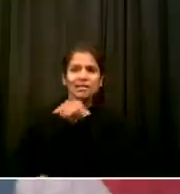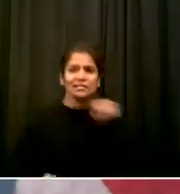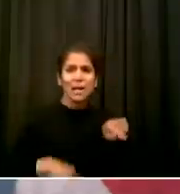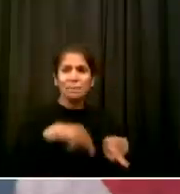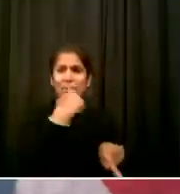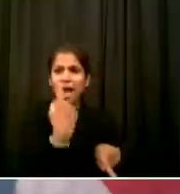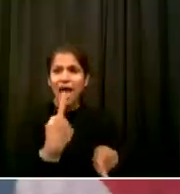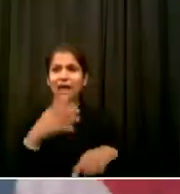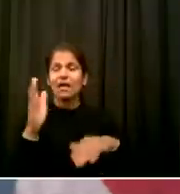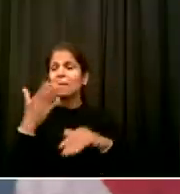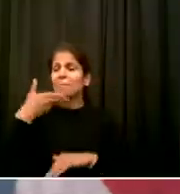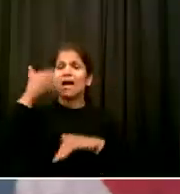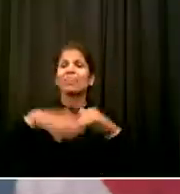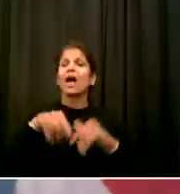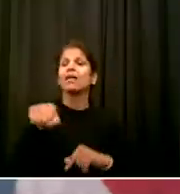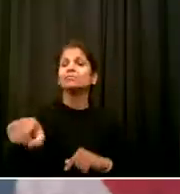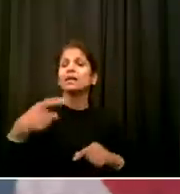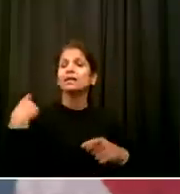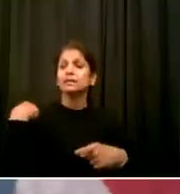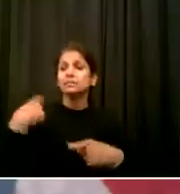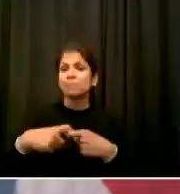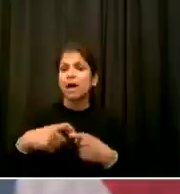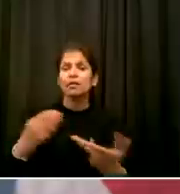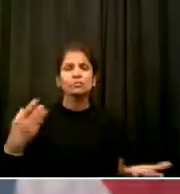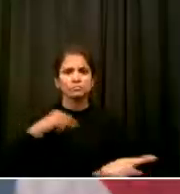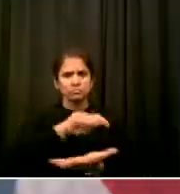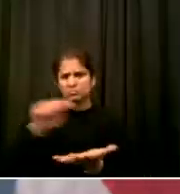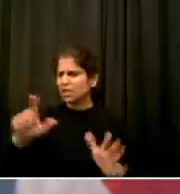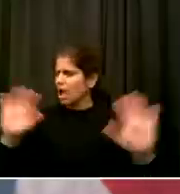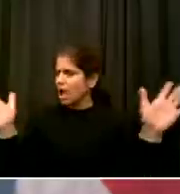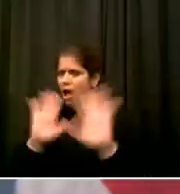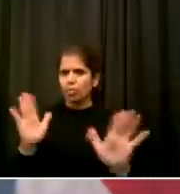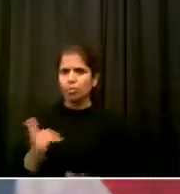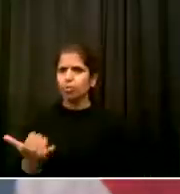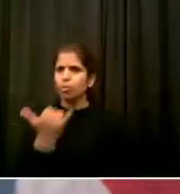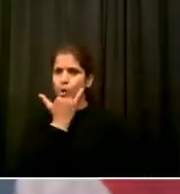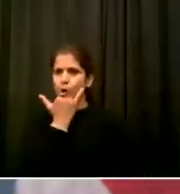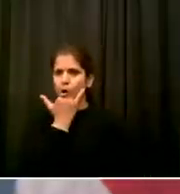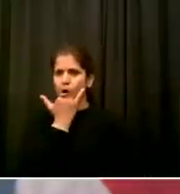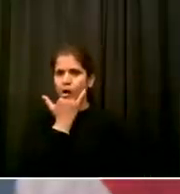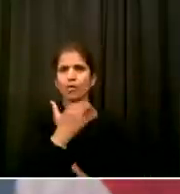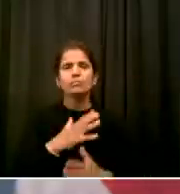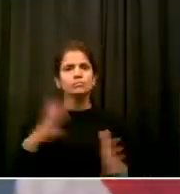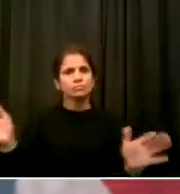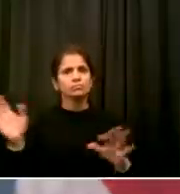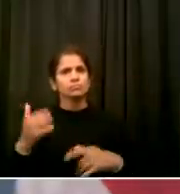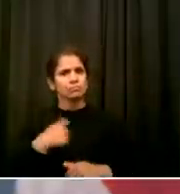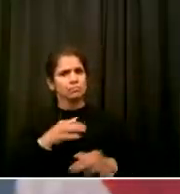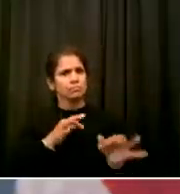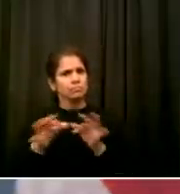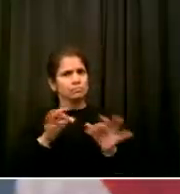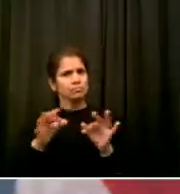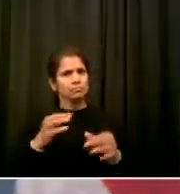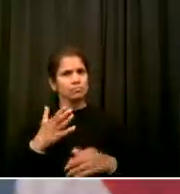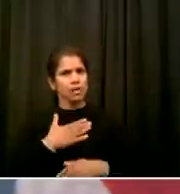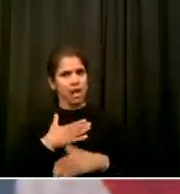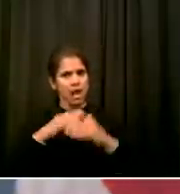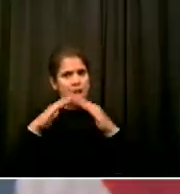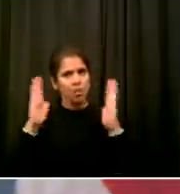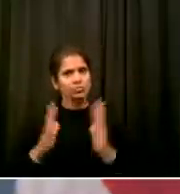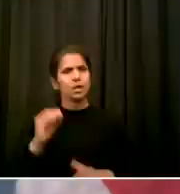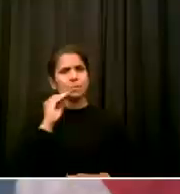The house my family and I have the privilege of living in, Gracie Mansion, was built in 1799